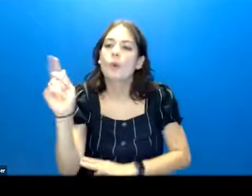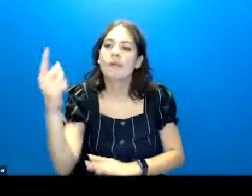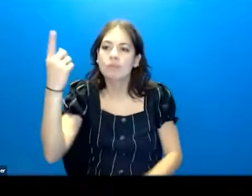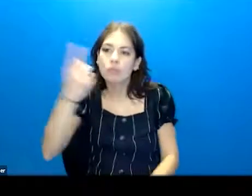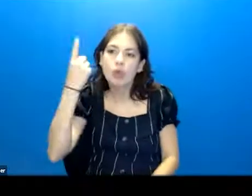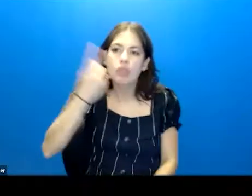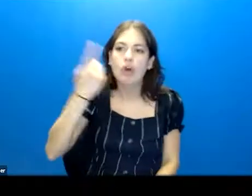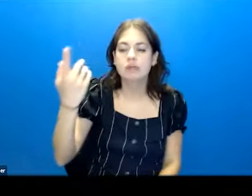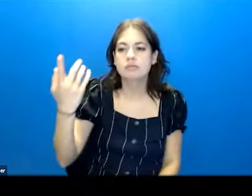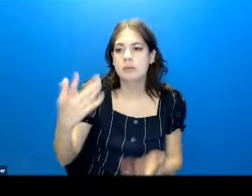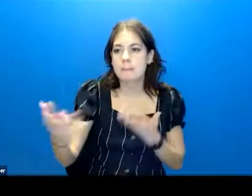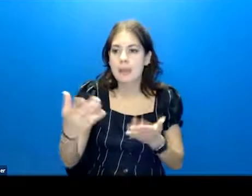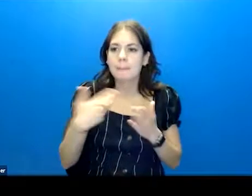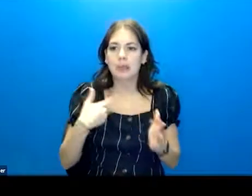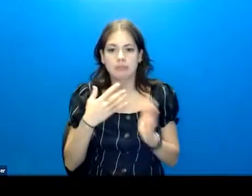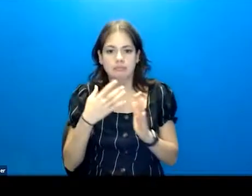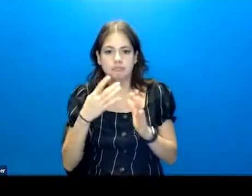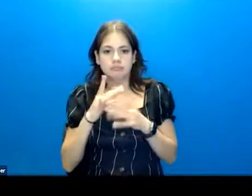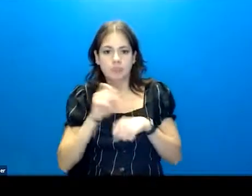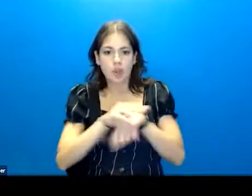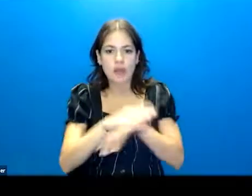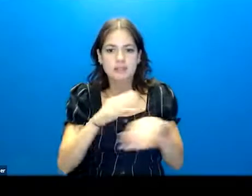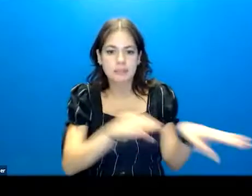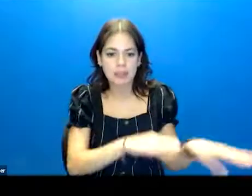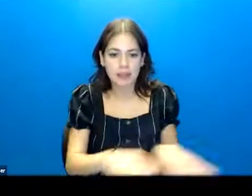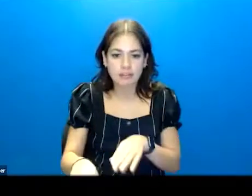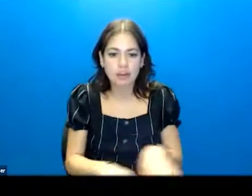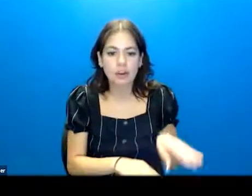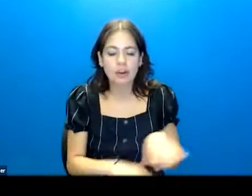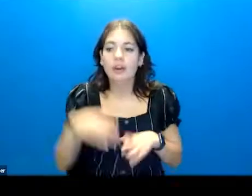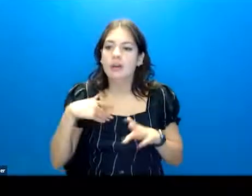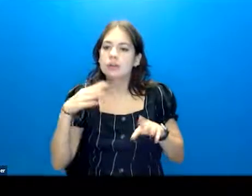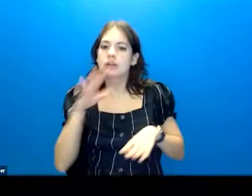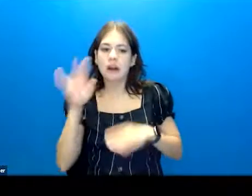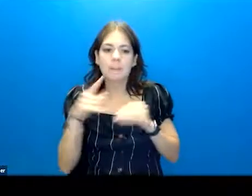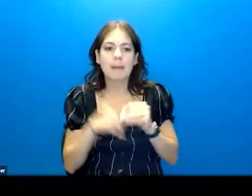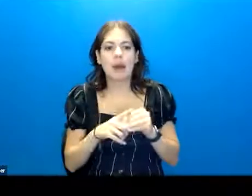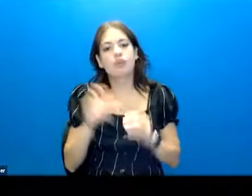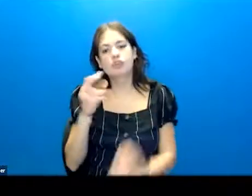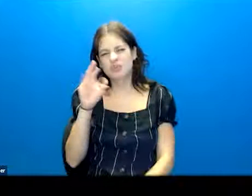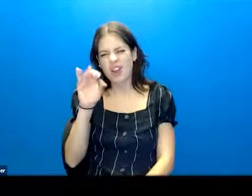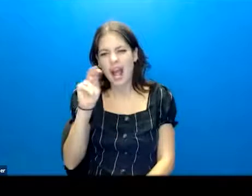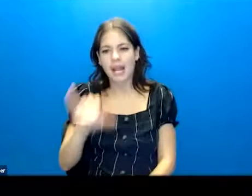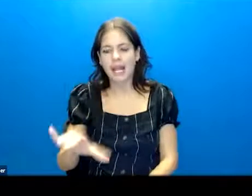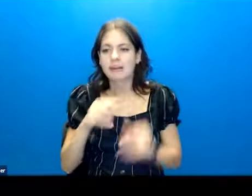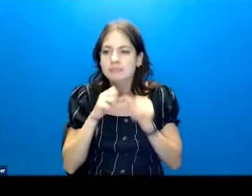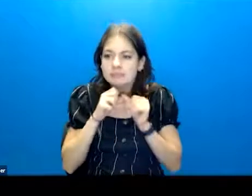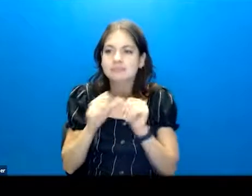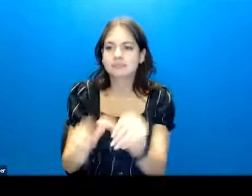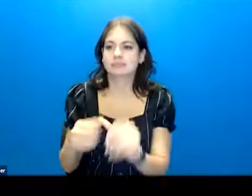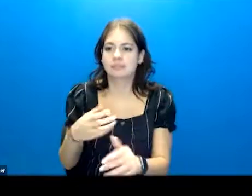might drive behavior, we're going to talk about these sort of distal or chronic risk factors, the more